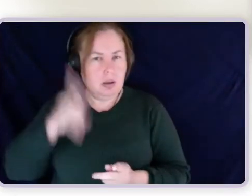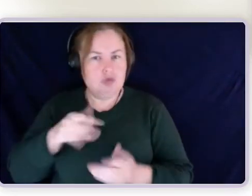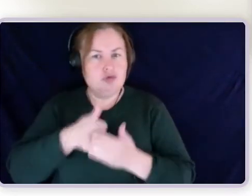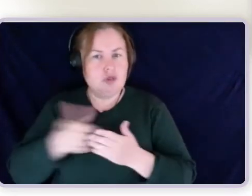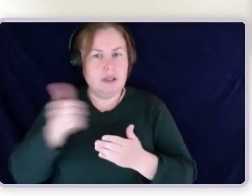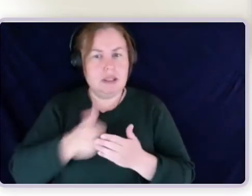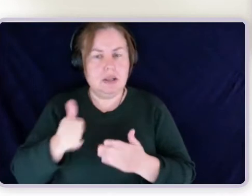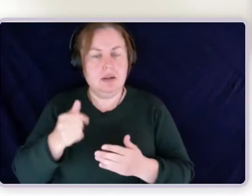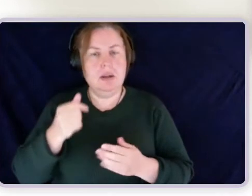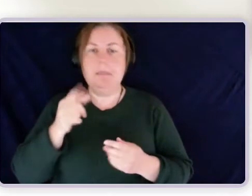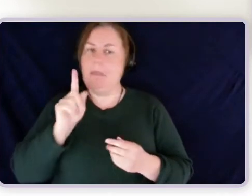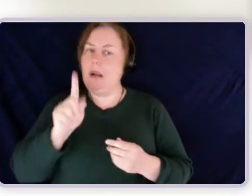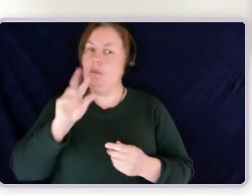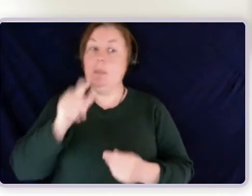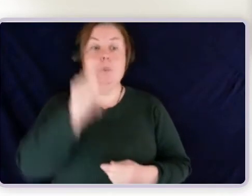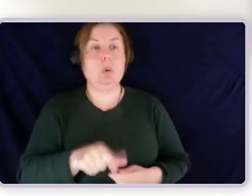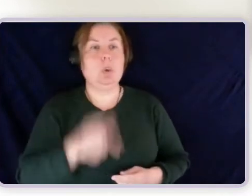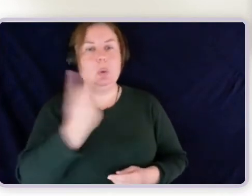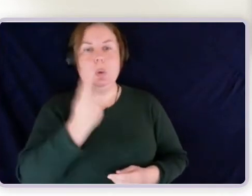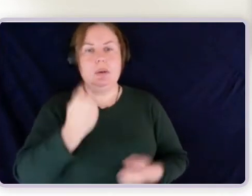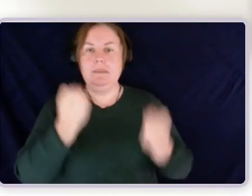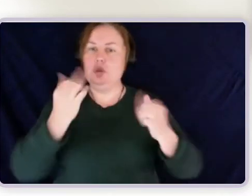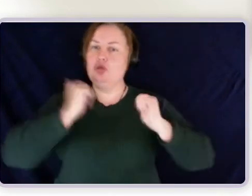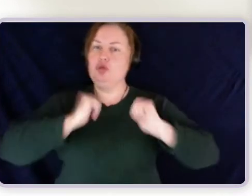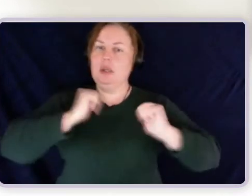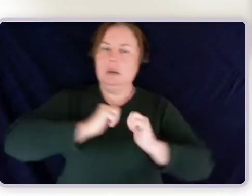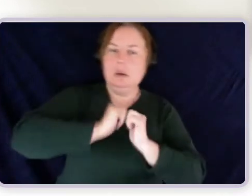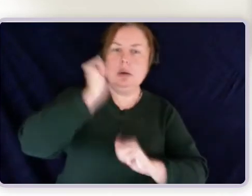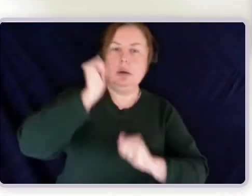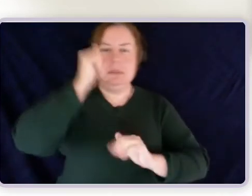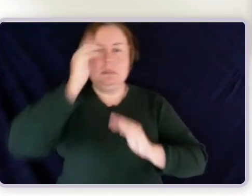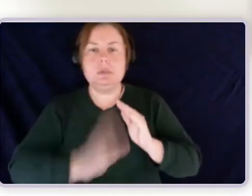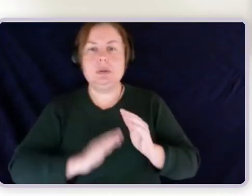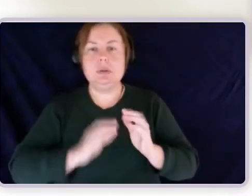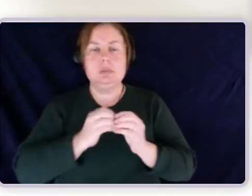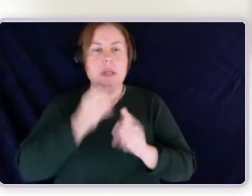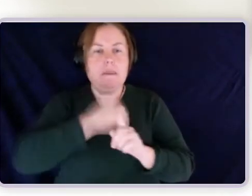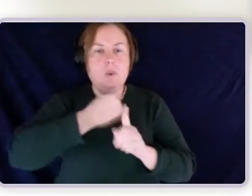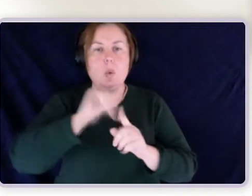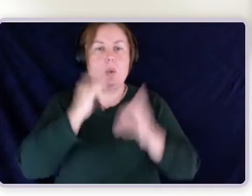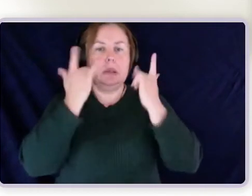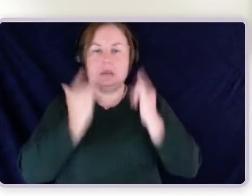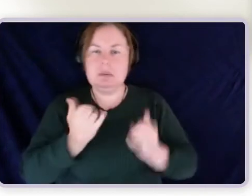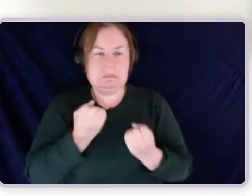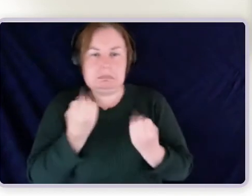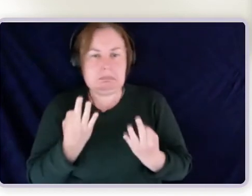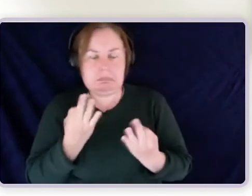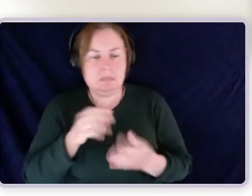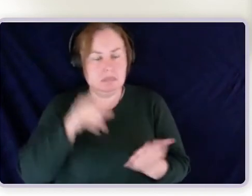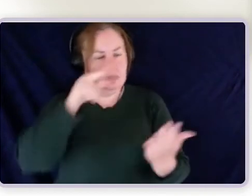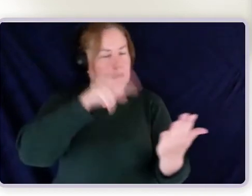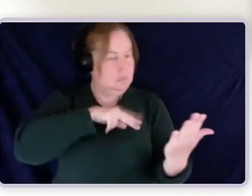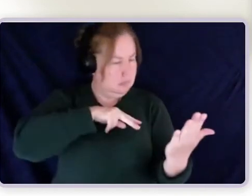But for a person who is not trained, who does not have the experience, who may have come across the disability,